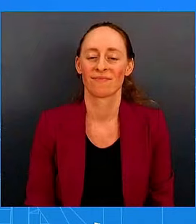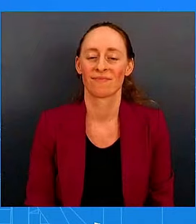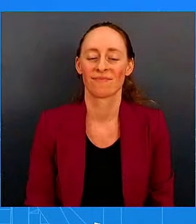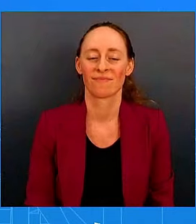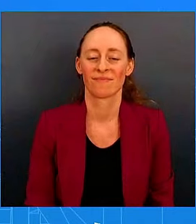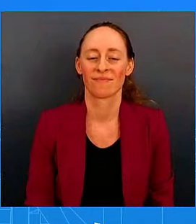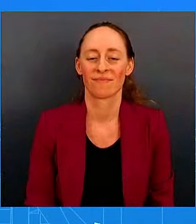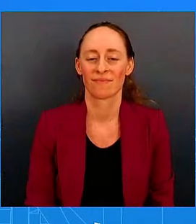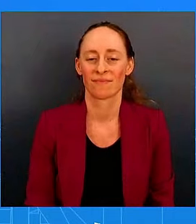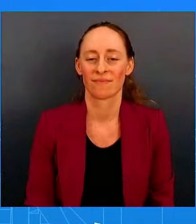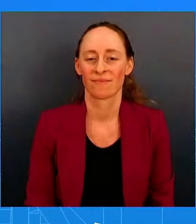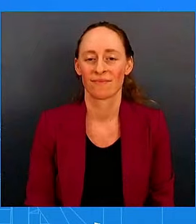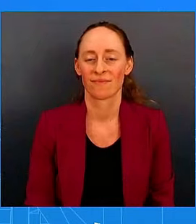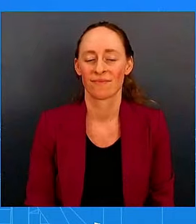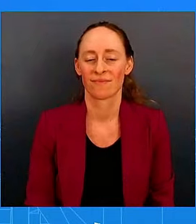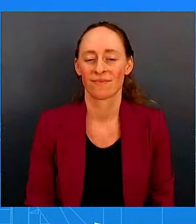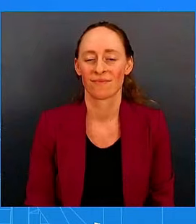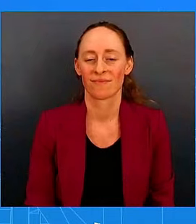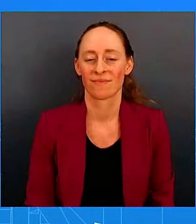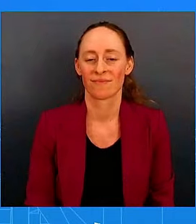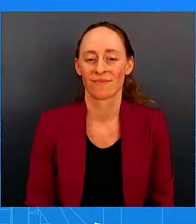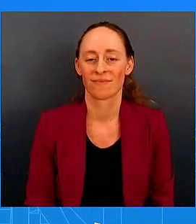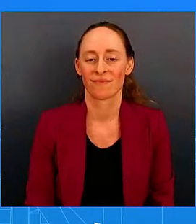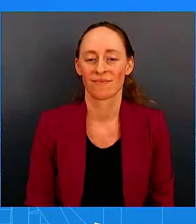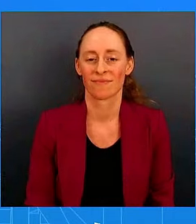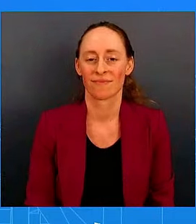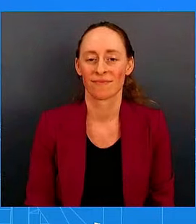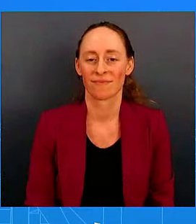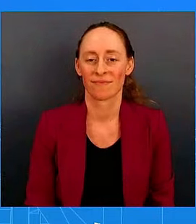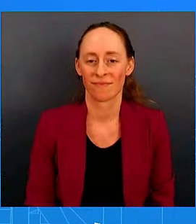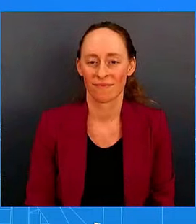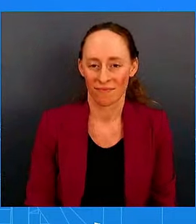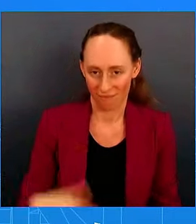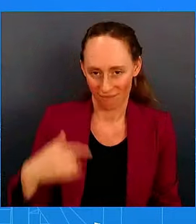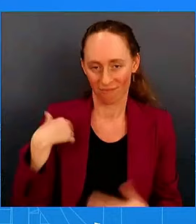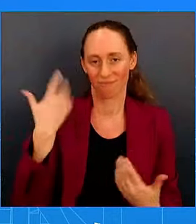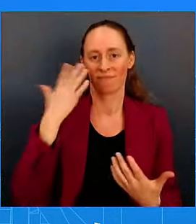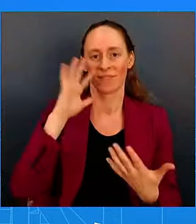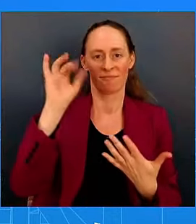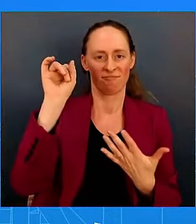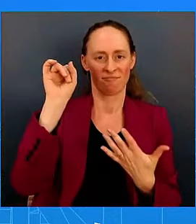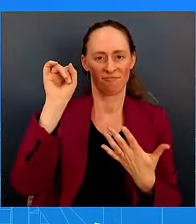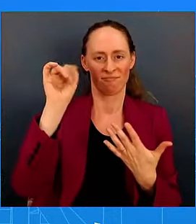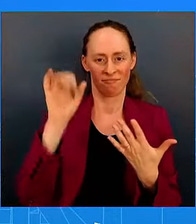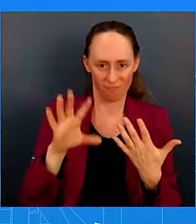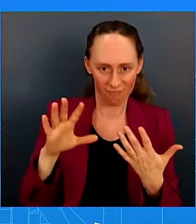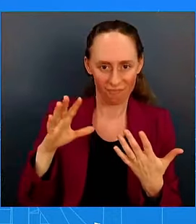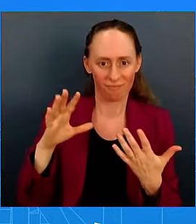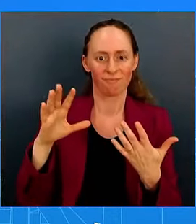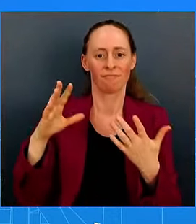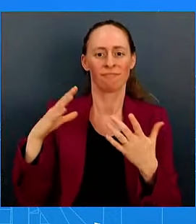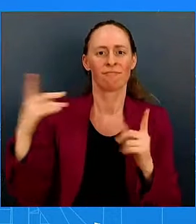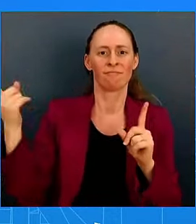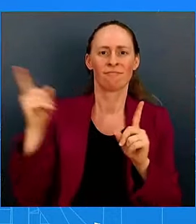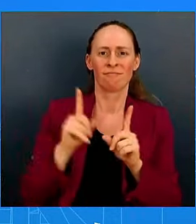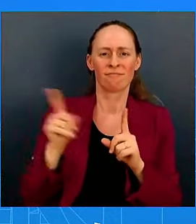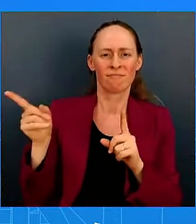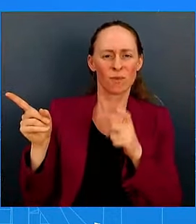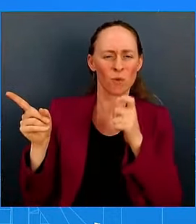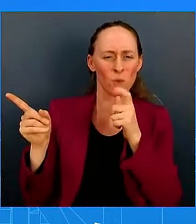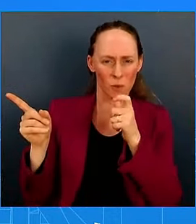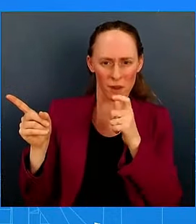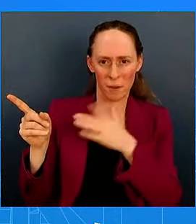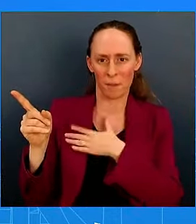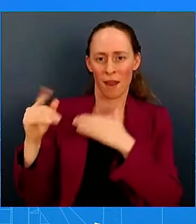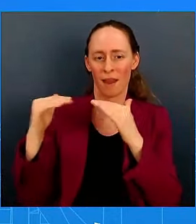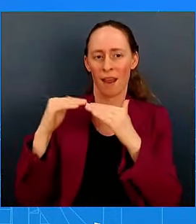Got a few things going on today. So I'm joined today by my colleague, Luisiana Perez Fernandez,